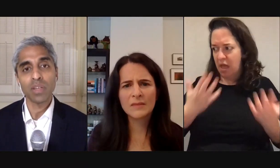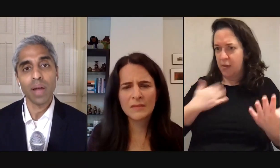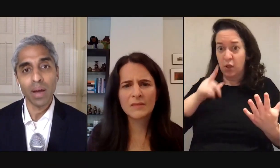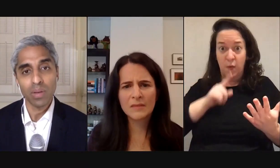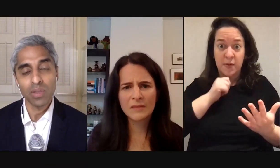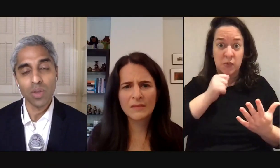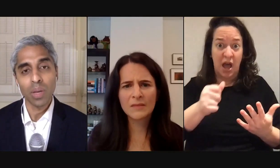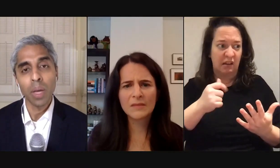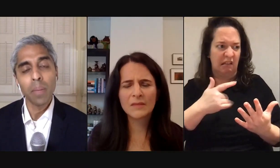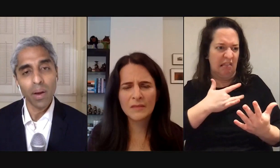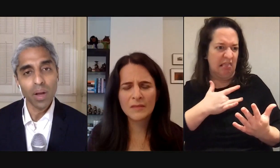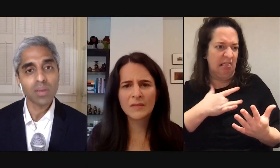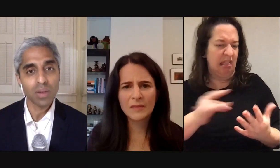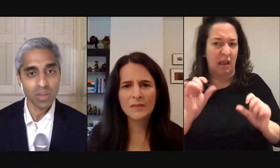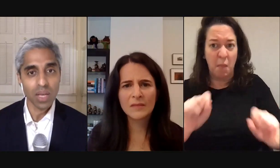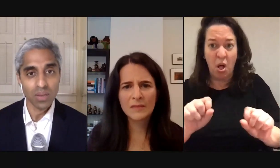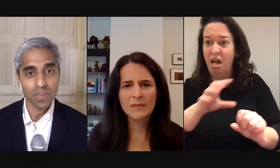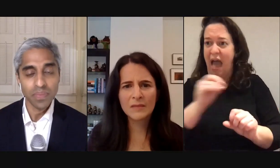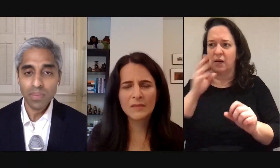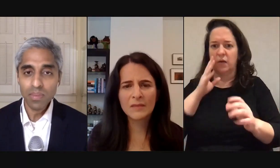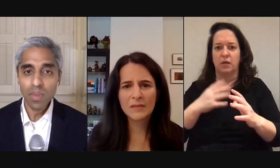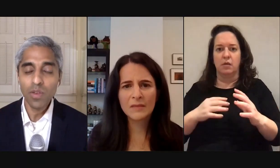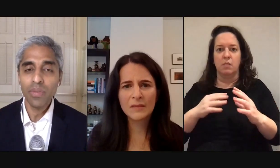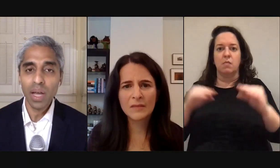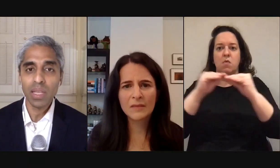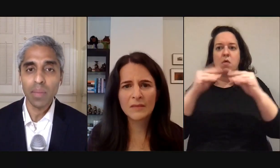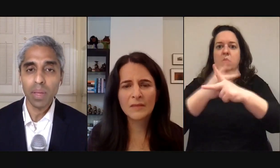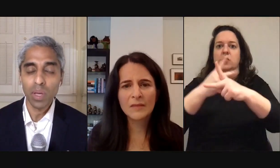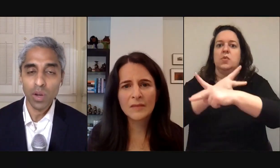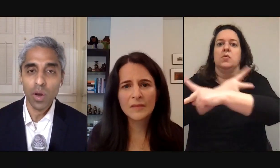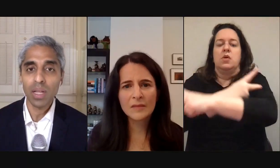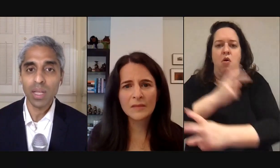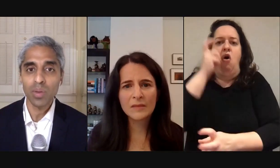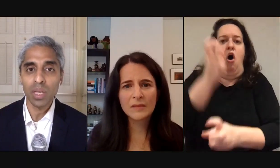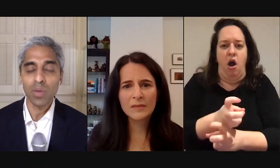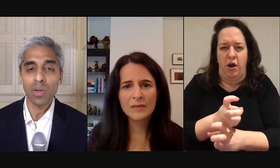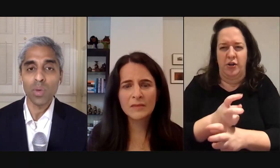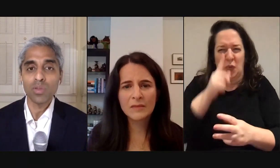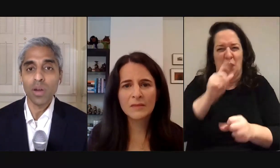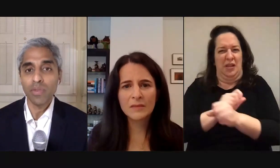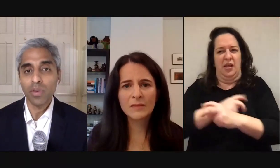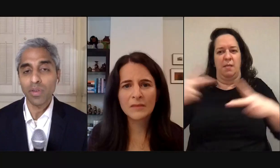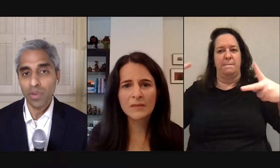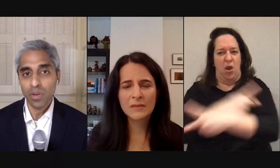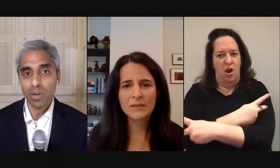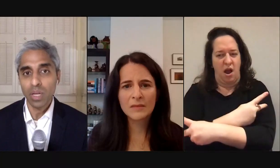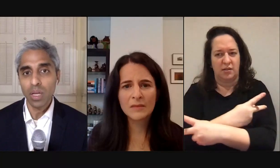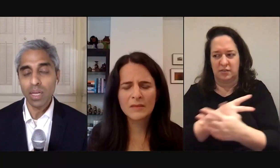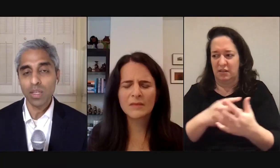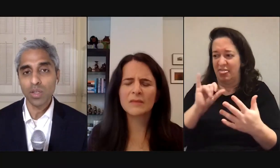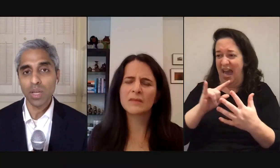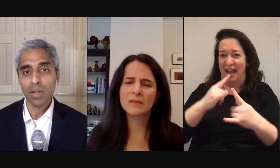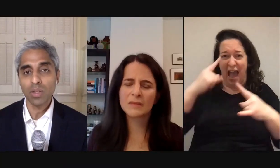people to venture out and so in a paradoxical sense you find that when you're chronically lonely you can withdraw further and further